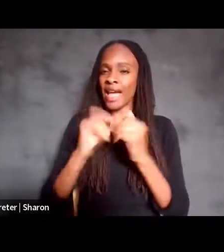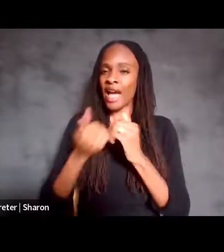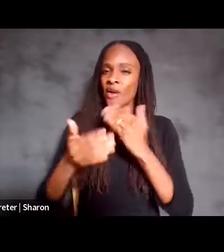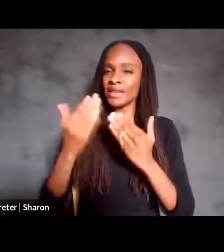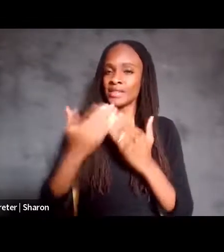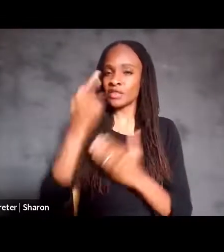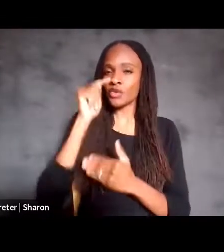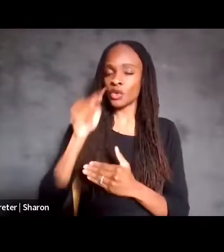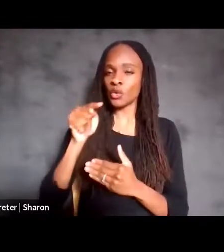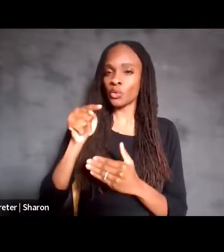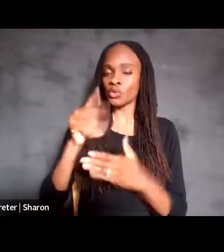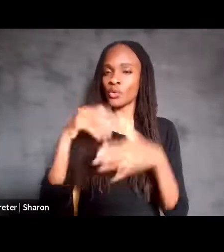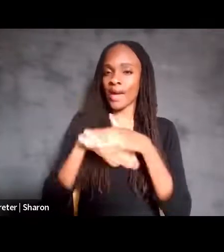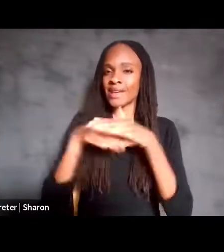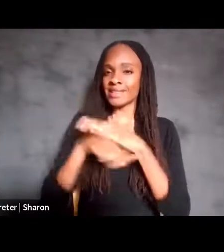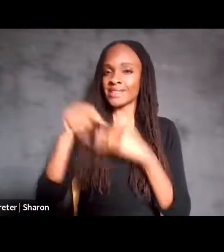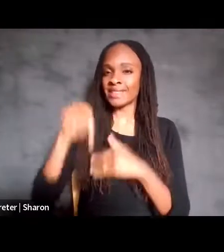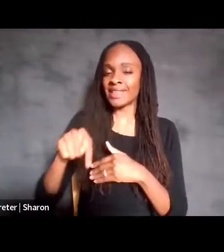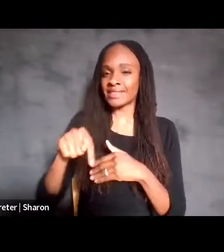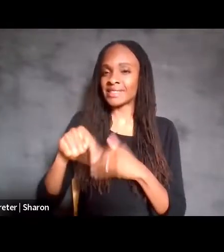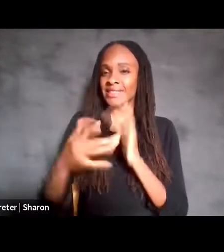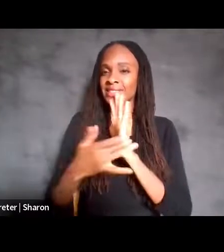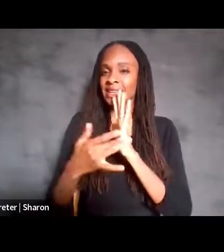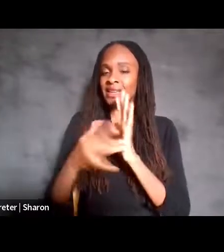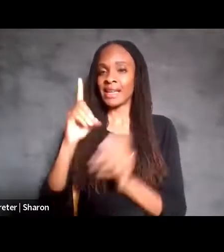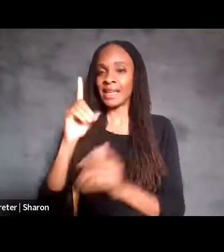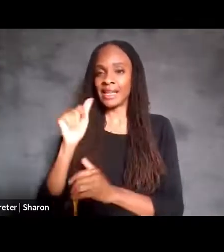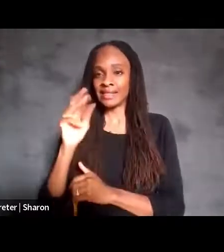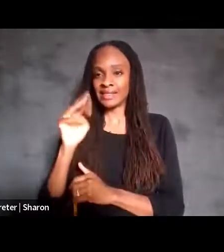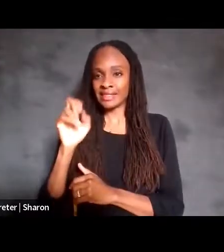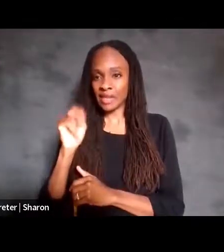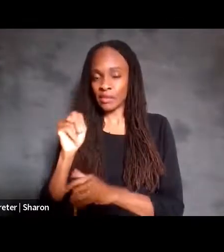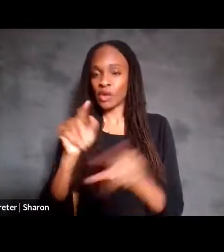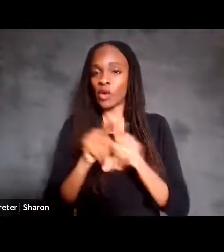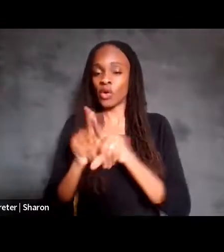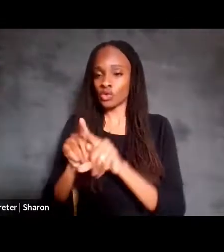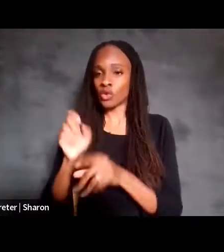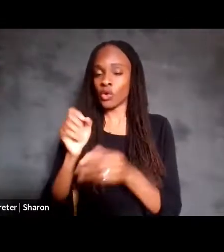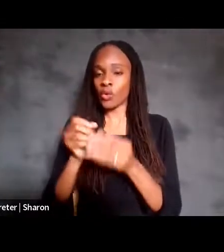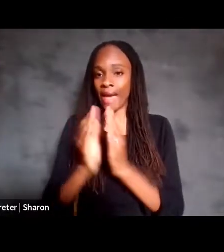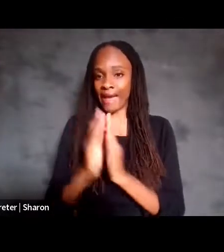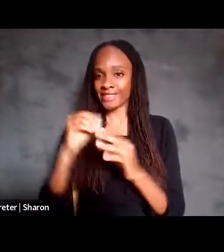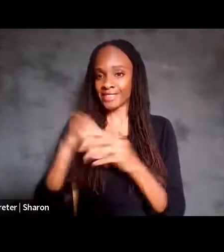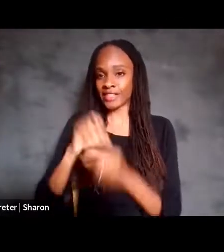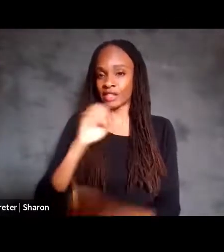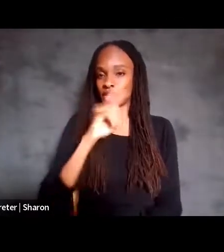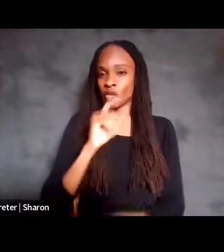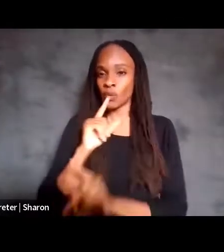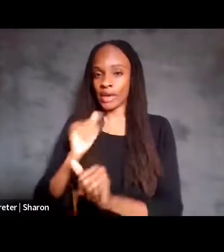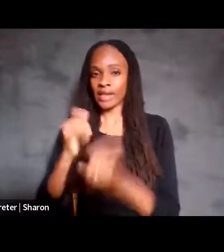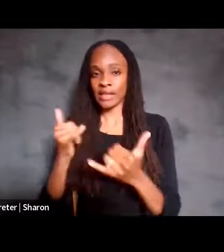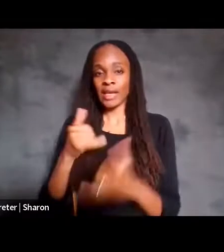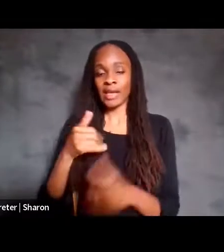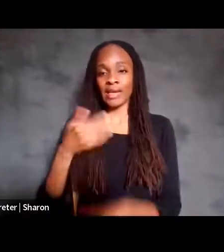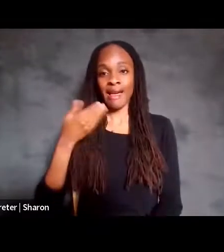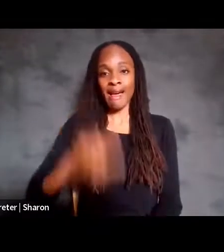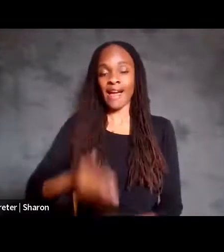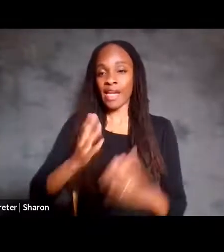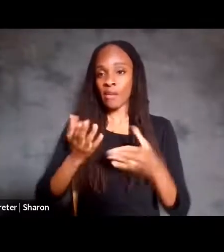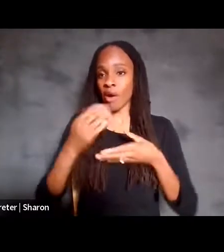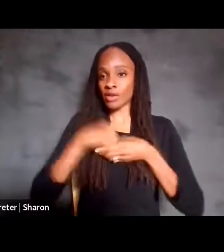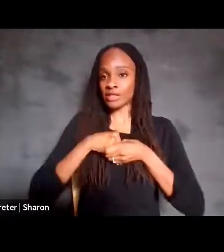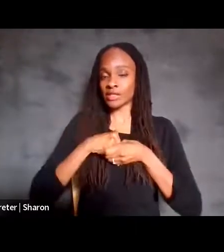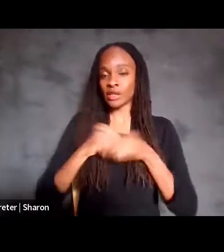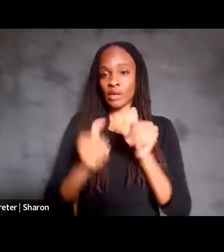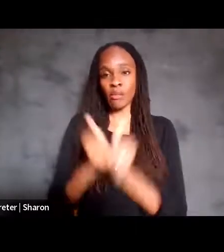access this tech? Damon also asked in the Q&A today, he says, I am autistic and mostly